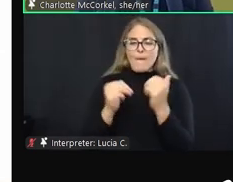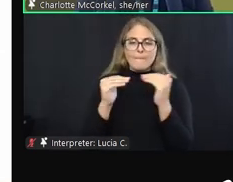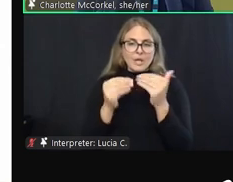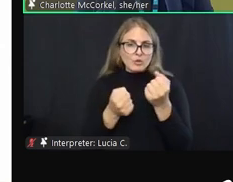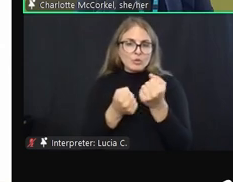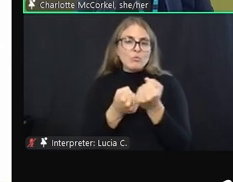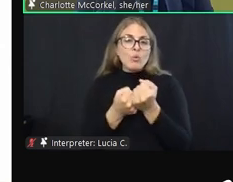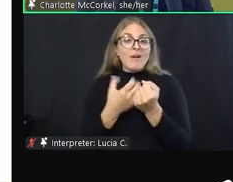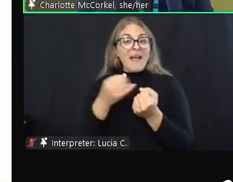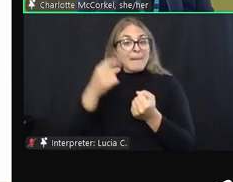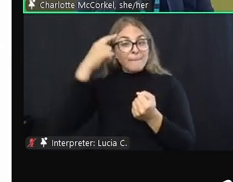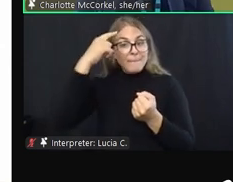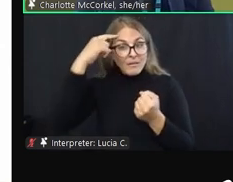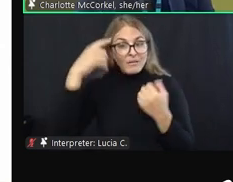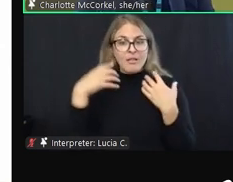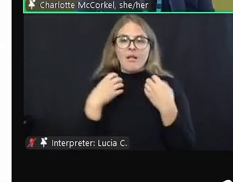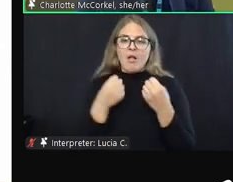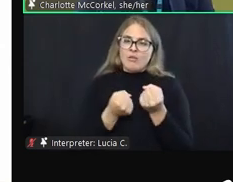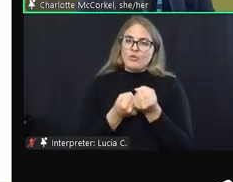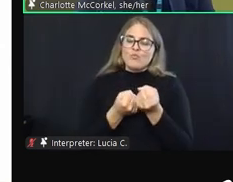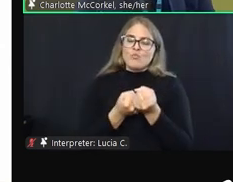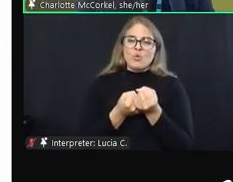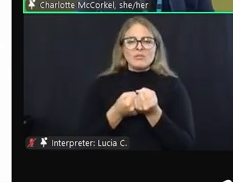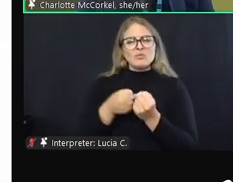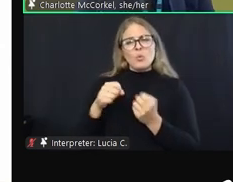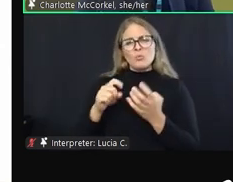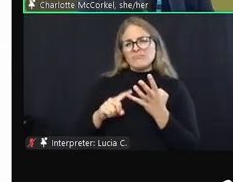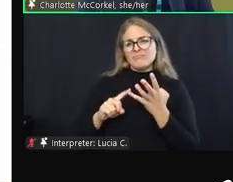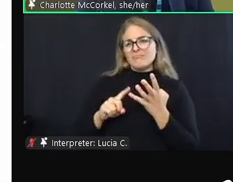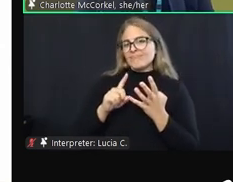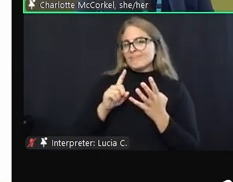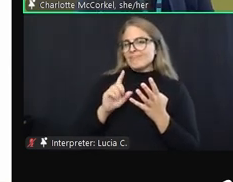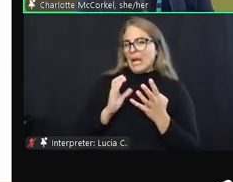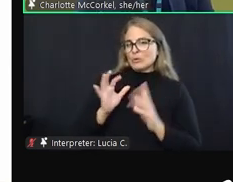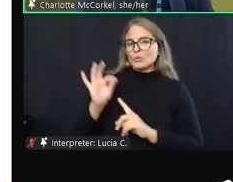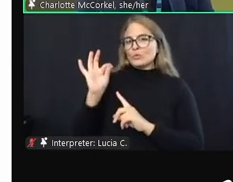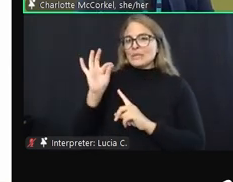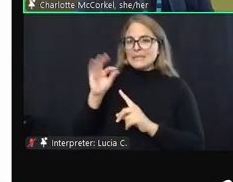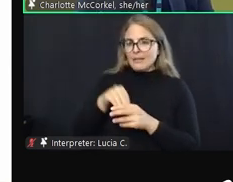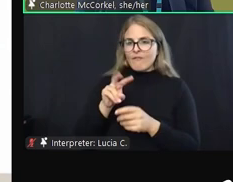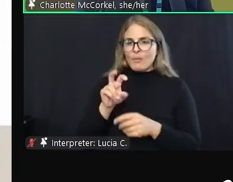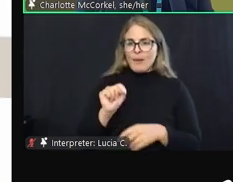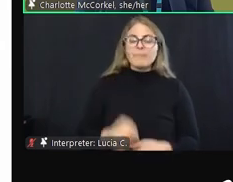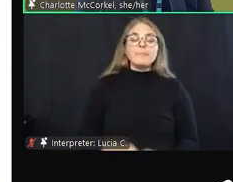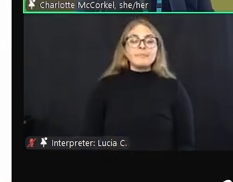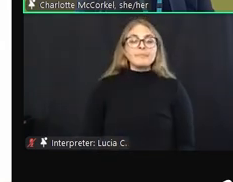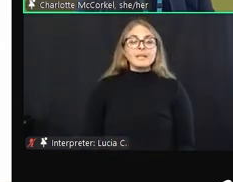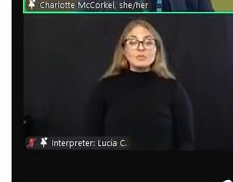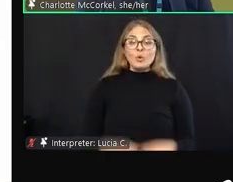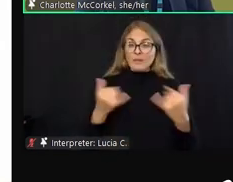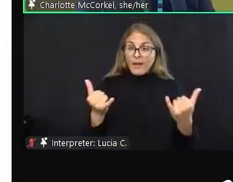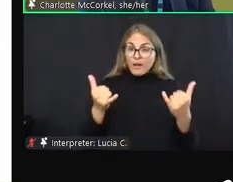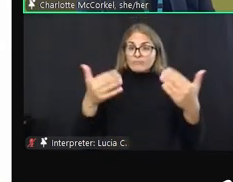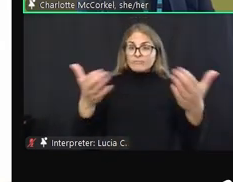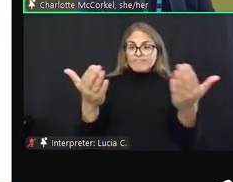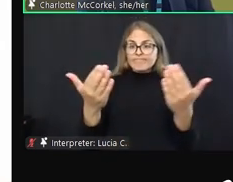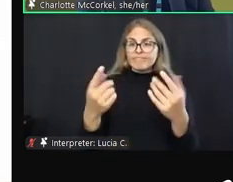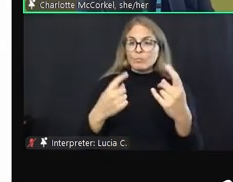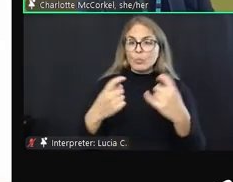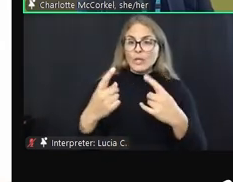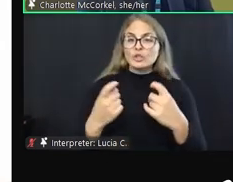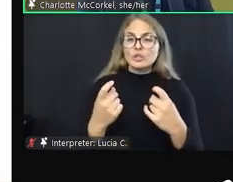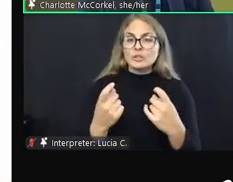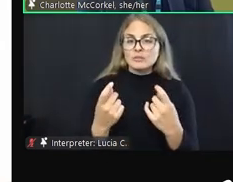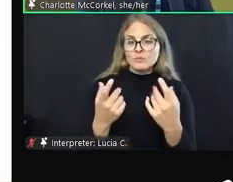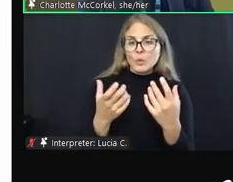and mental health support, which makes it a bit unique in Vermont. And so with that, we will open it up to questions. We'd love